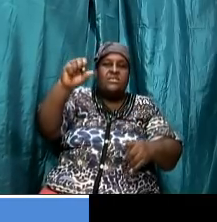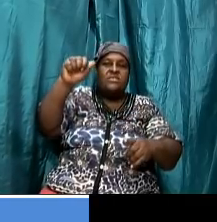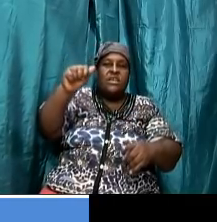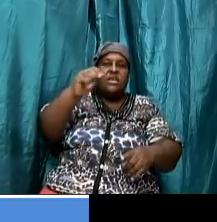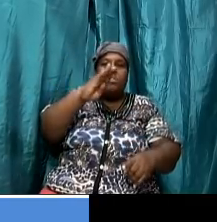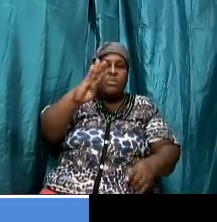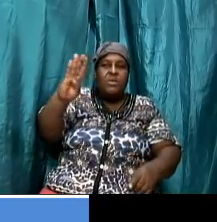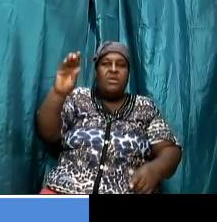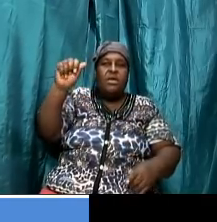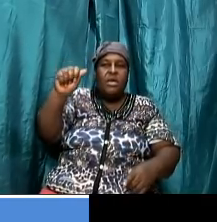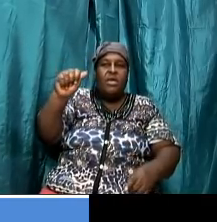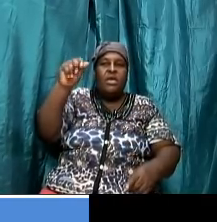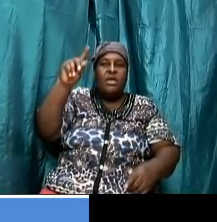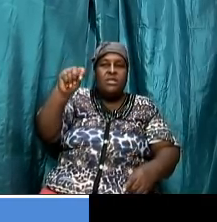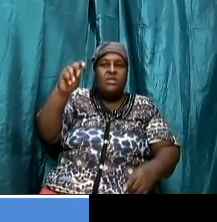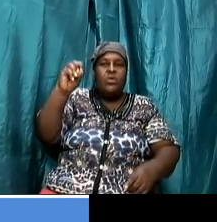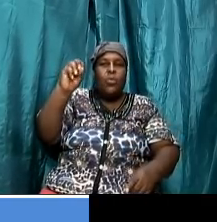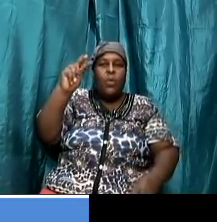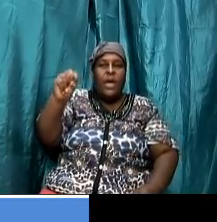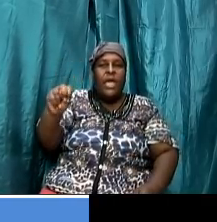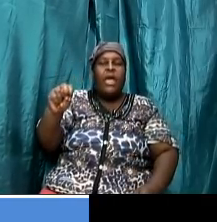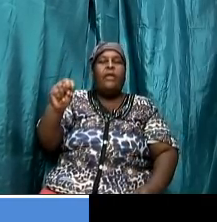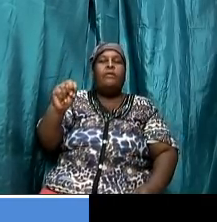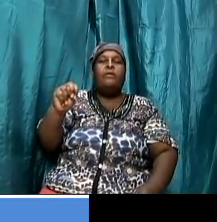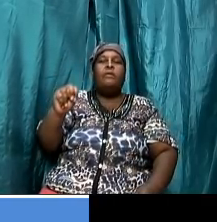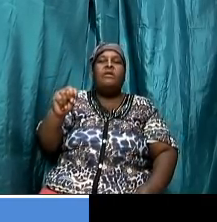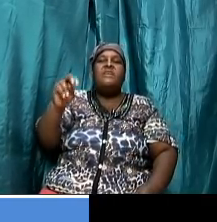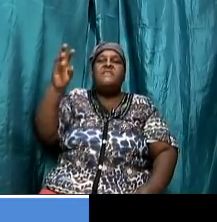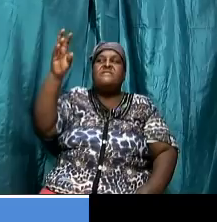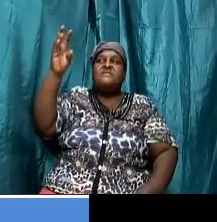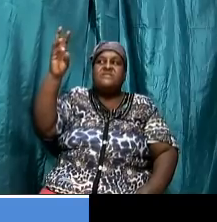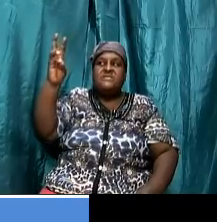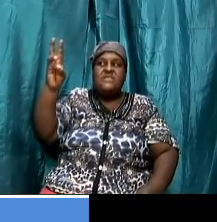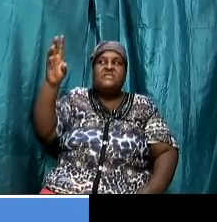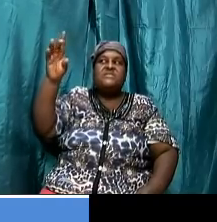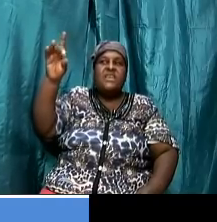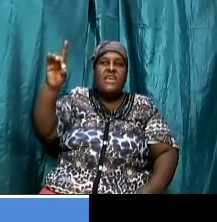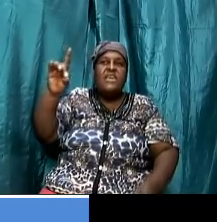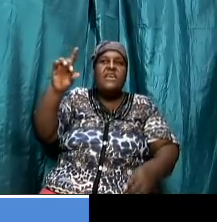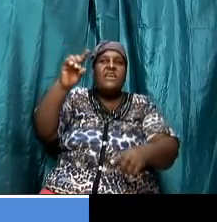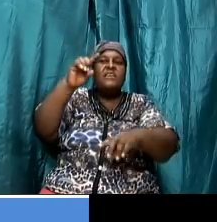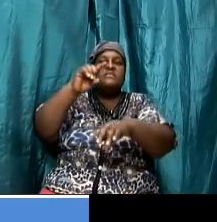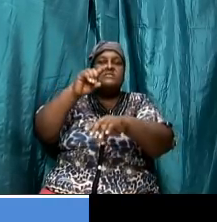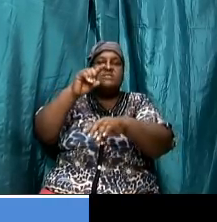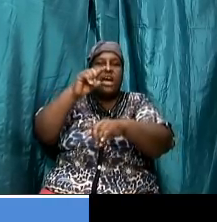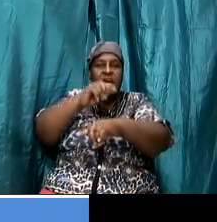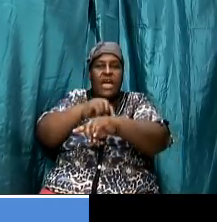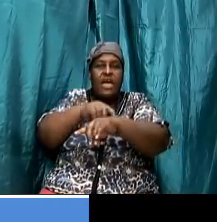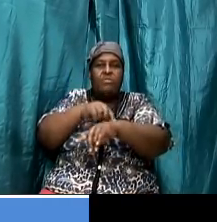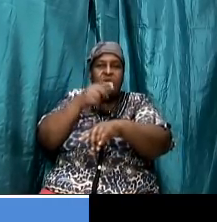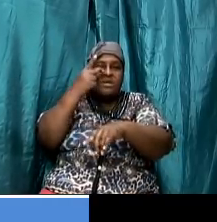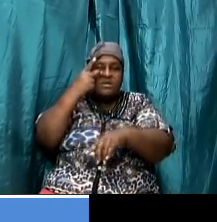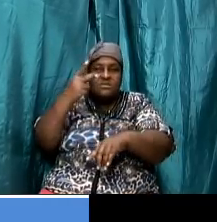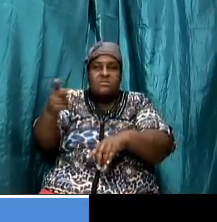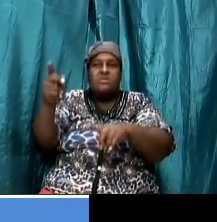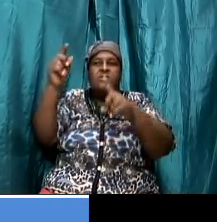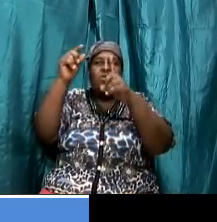times and there are many as we said before there are 68 times that we are seeing that word sabbaton in the new testament